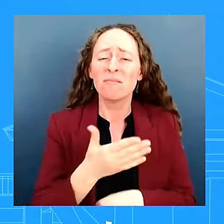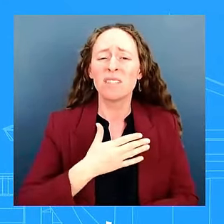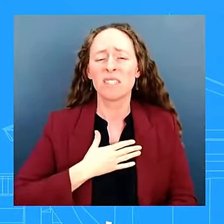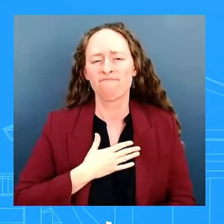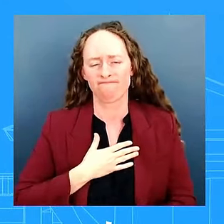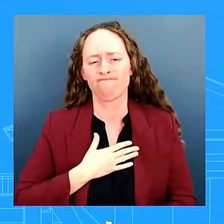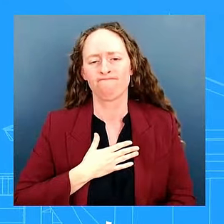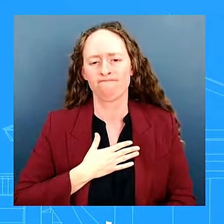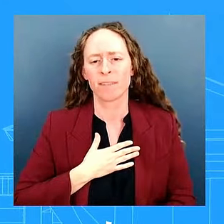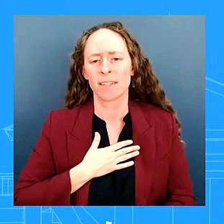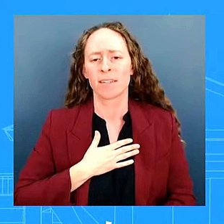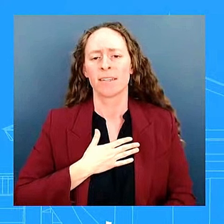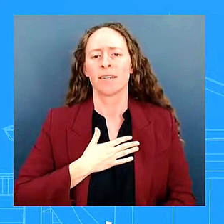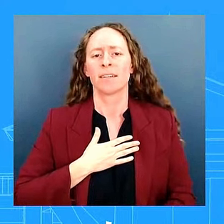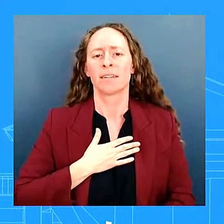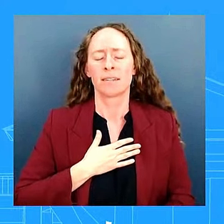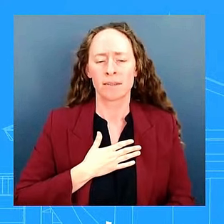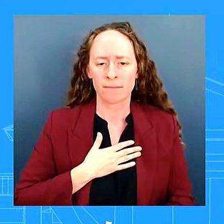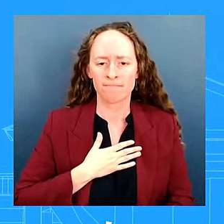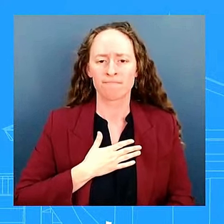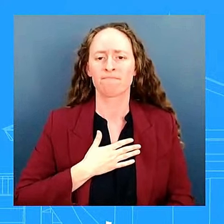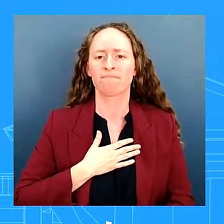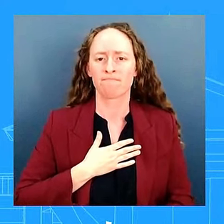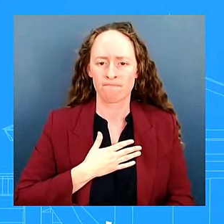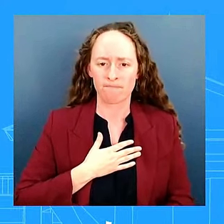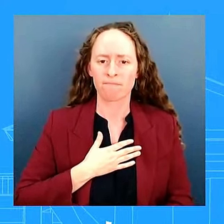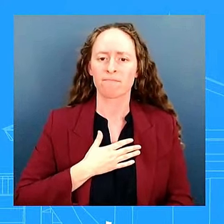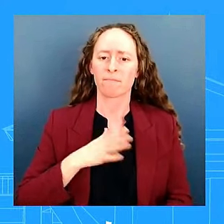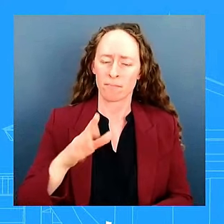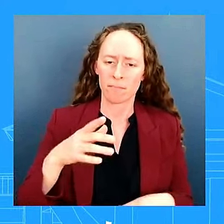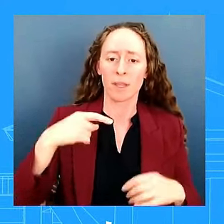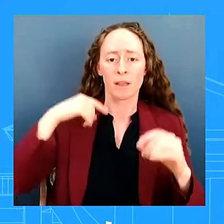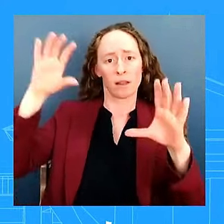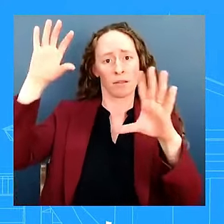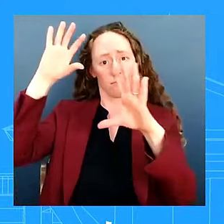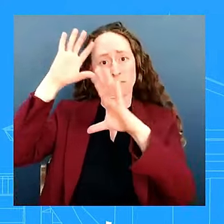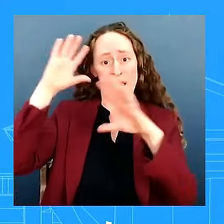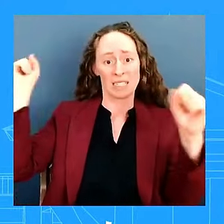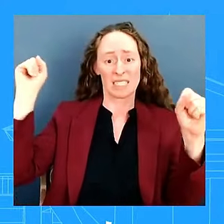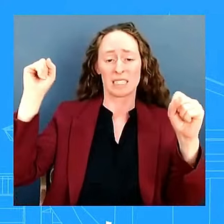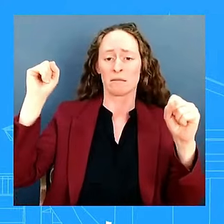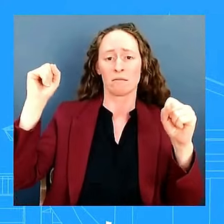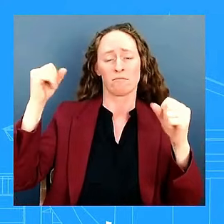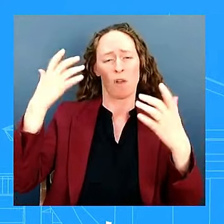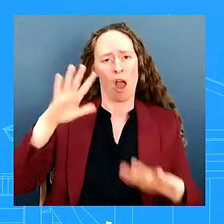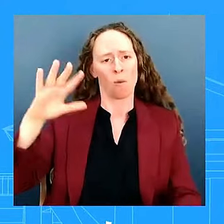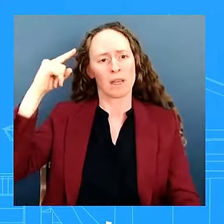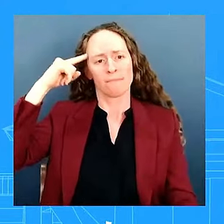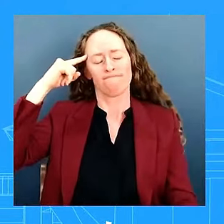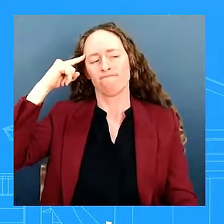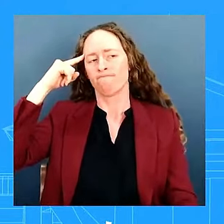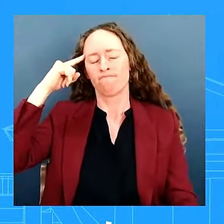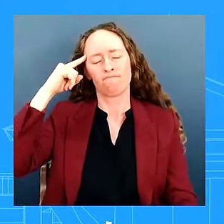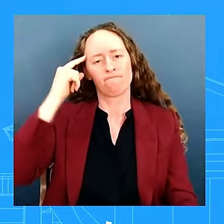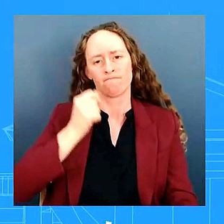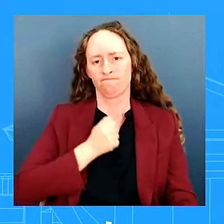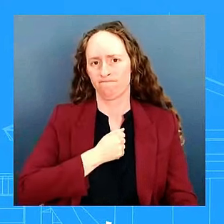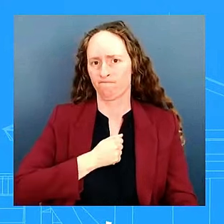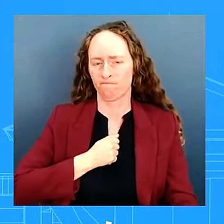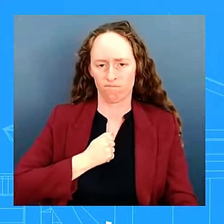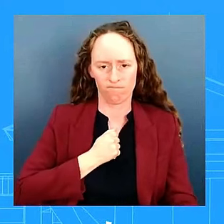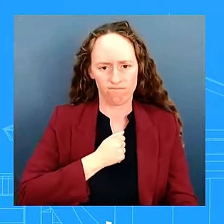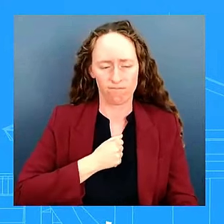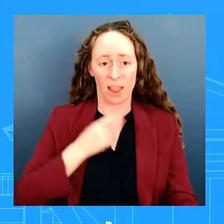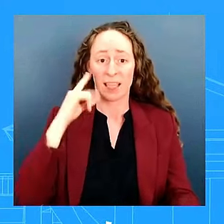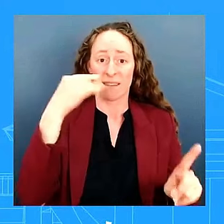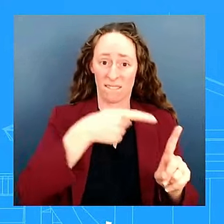their loss has certainly been on the president's mind uh and so you saw the president release a statement uh